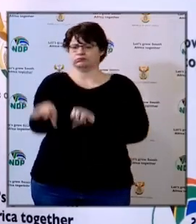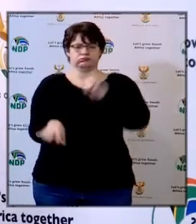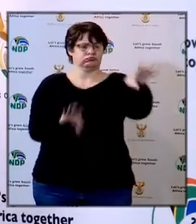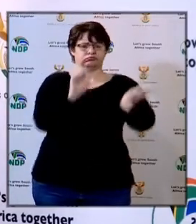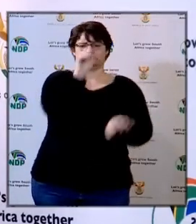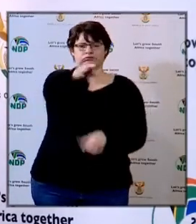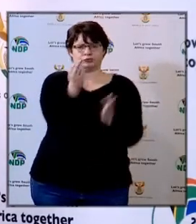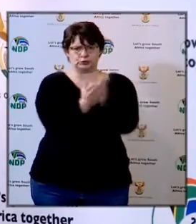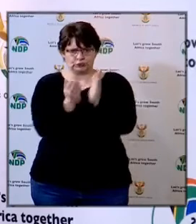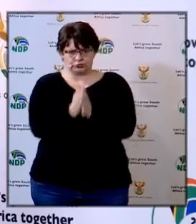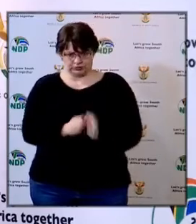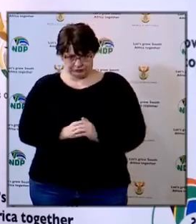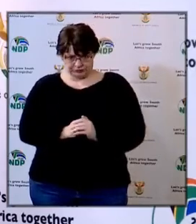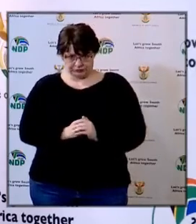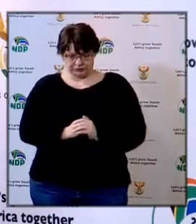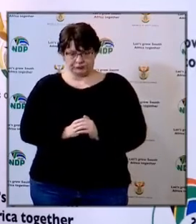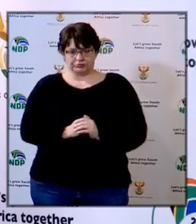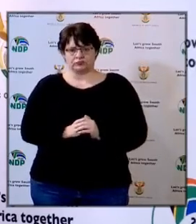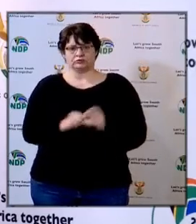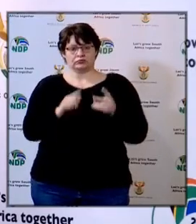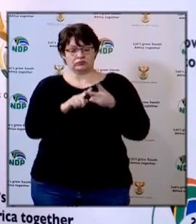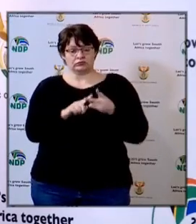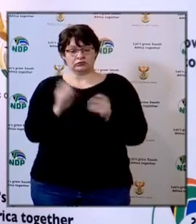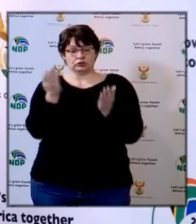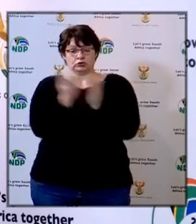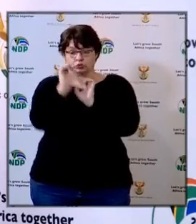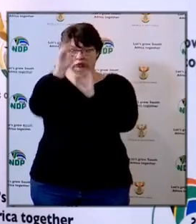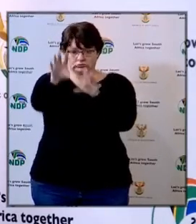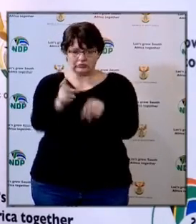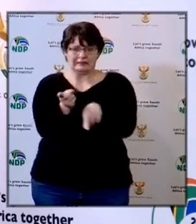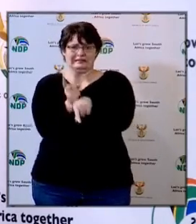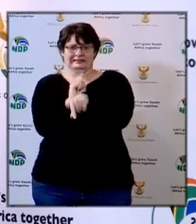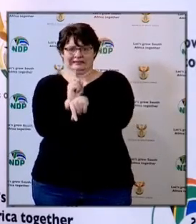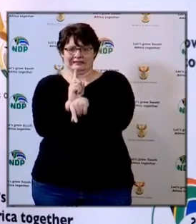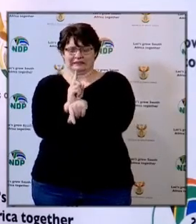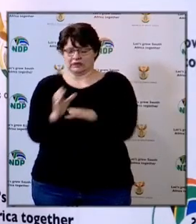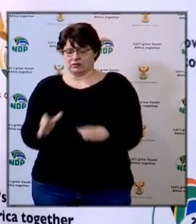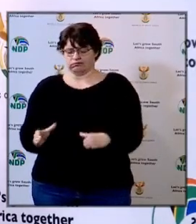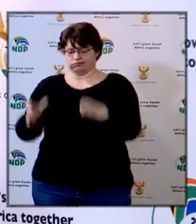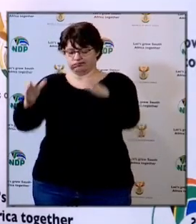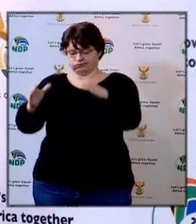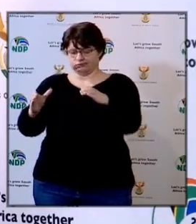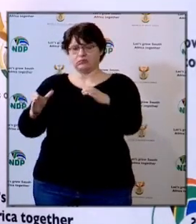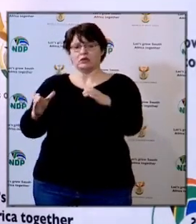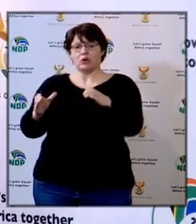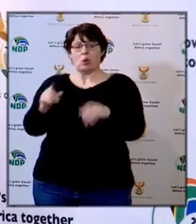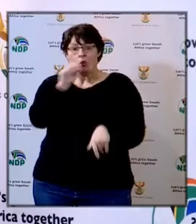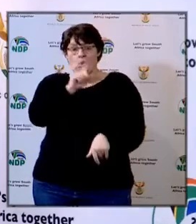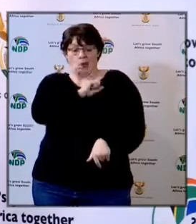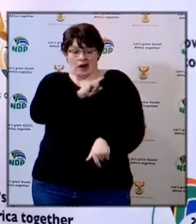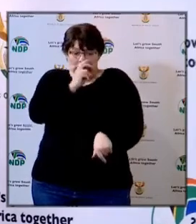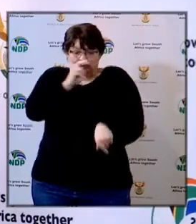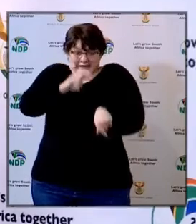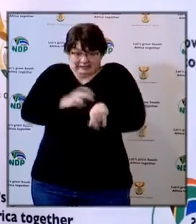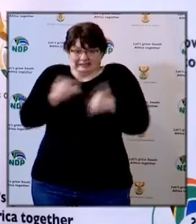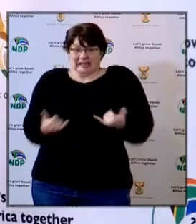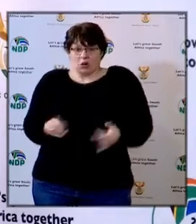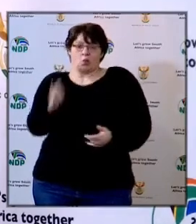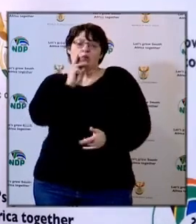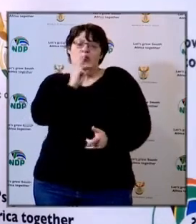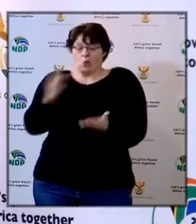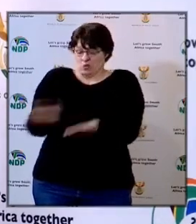tanks, taking them to schools, installing them temporarily for those schools that needed water immediately.